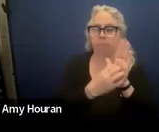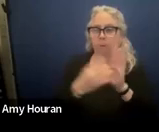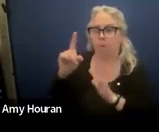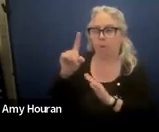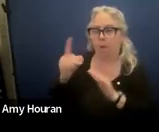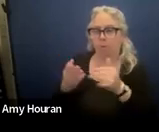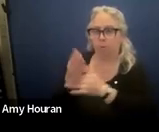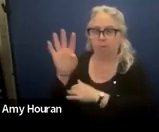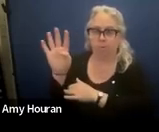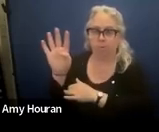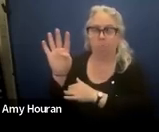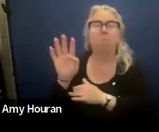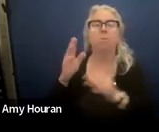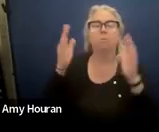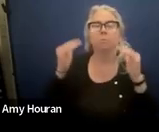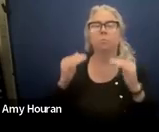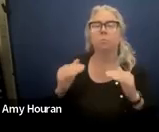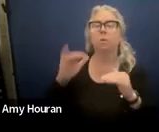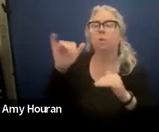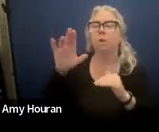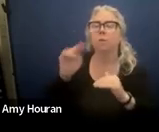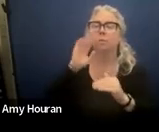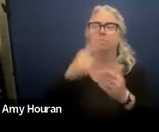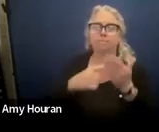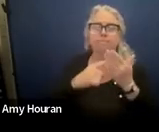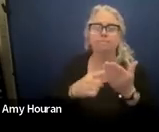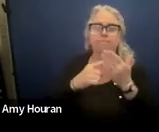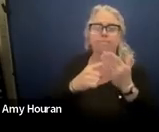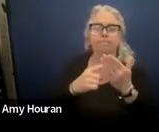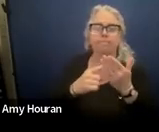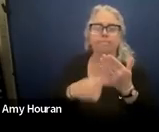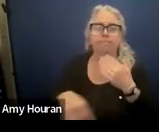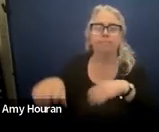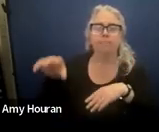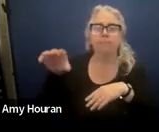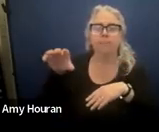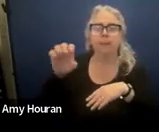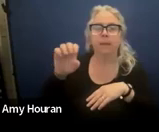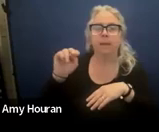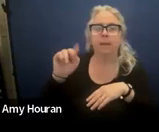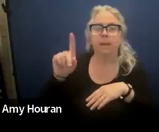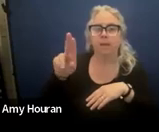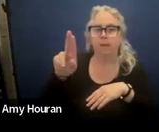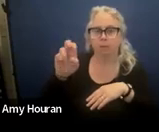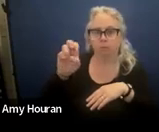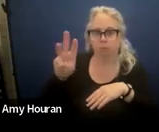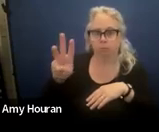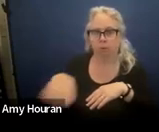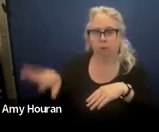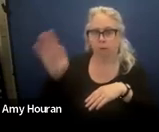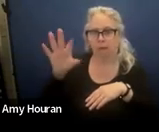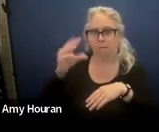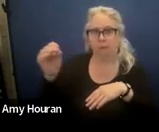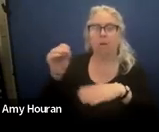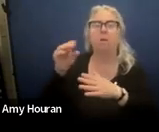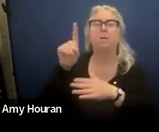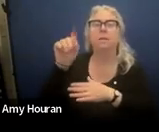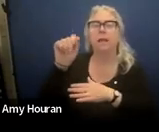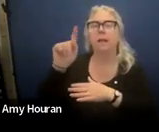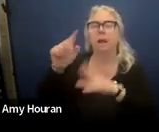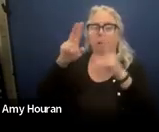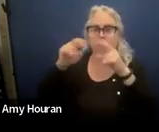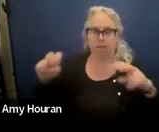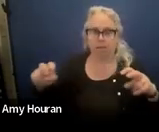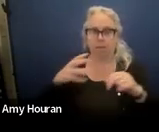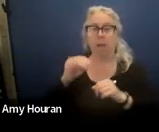then jennifer will talk about andrew f and data analysis and then we'll go over sections five through eight